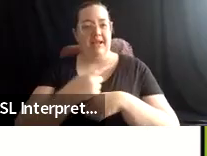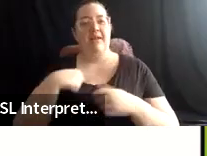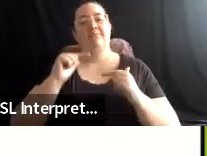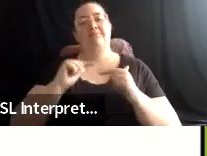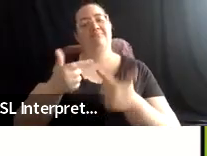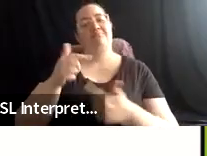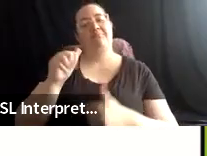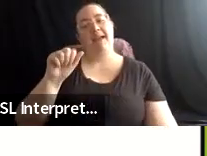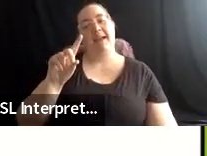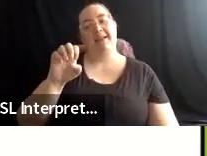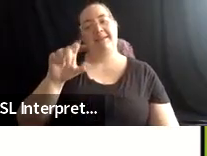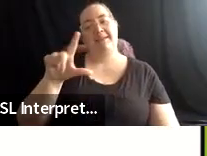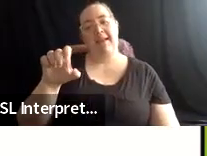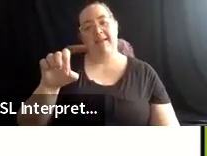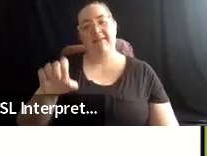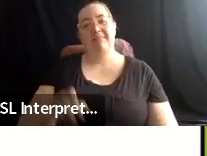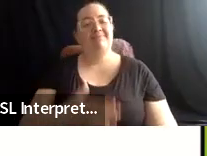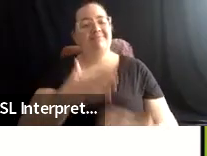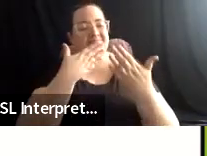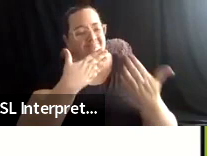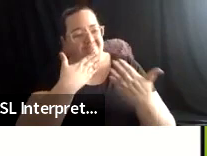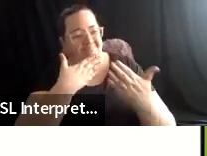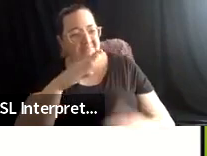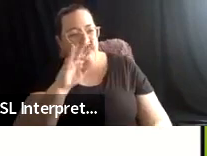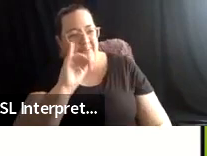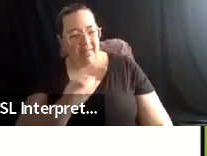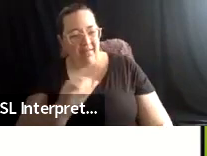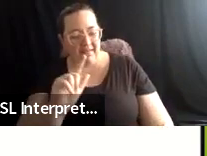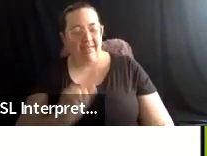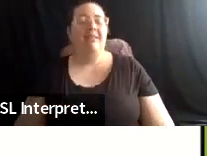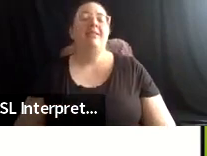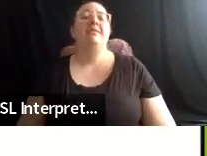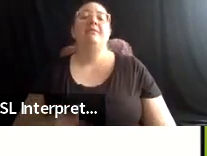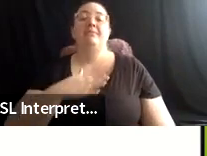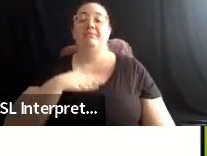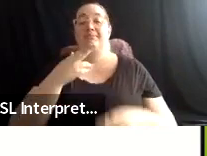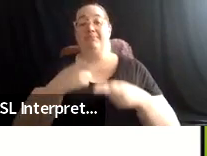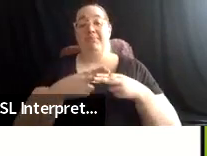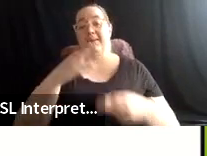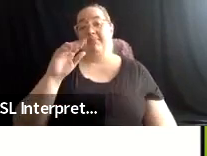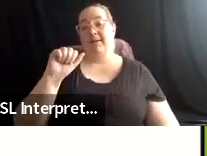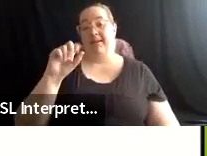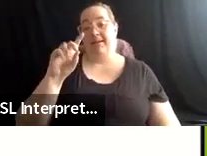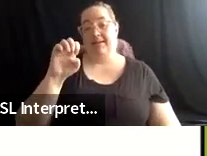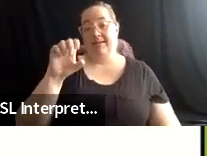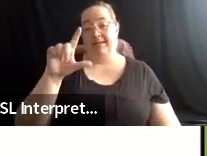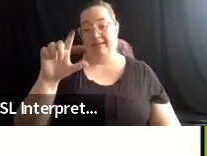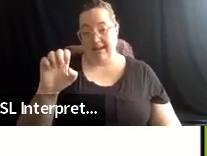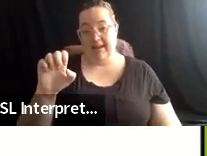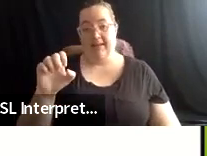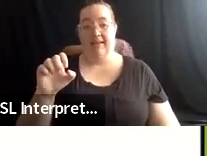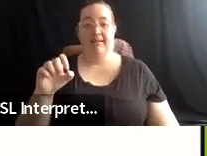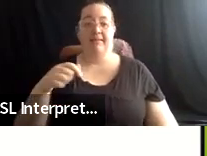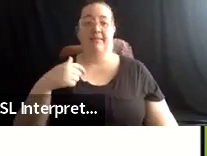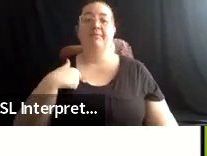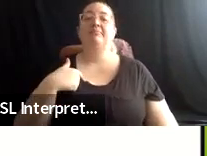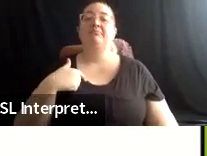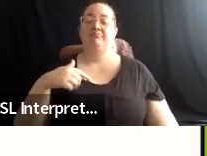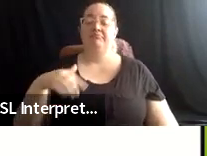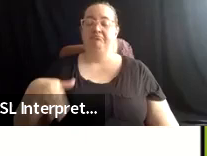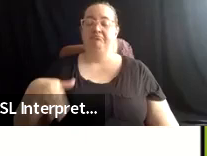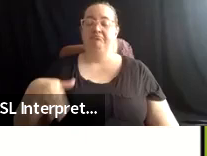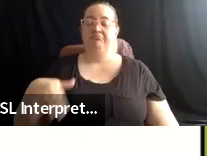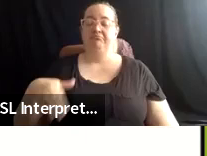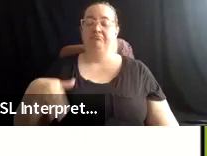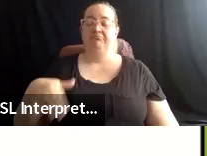Thank you, Bill. My name is Adele Person. Nasi in Argentina, but I was raised in Houston, Texas. My mother